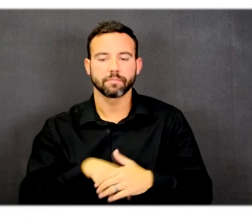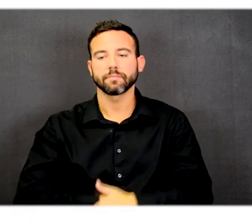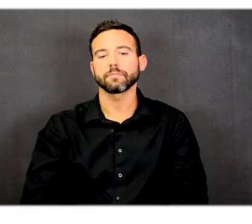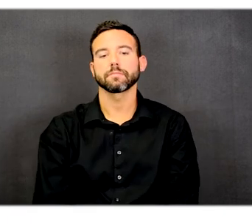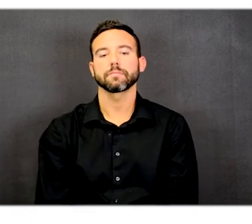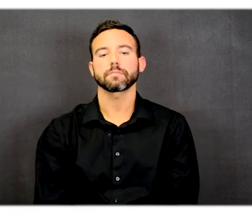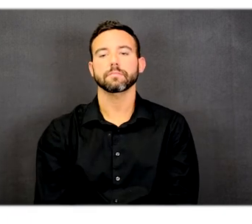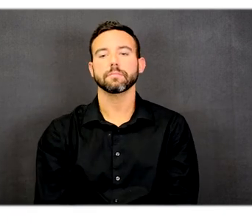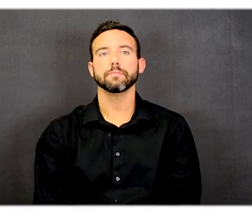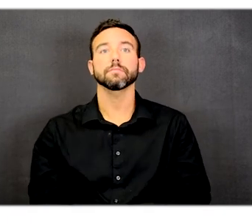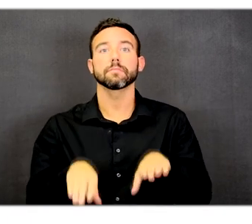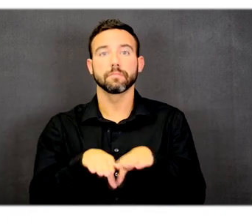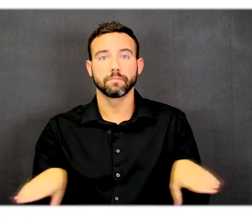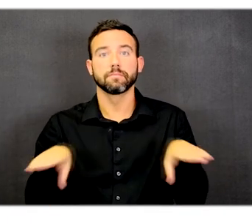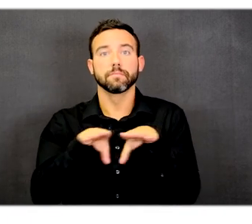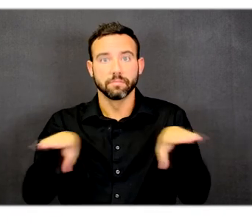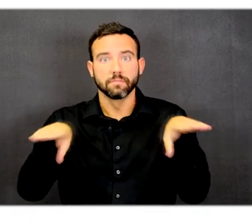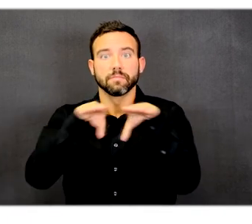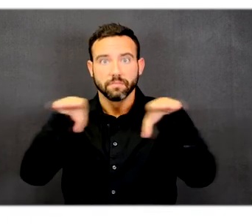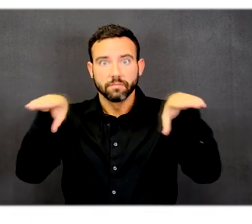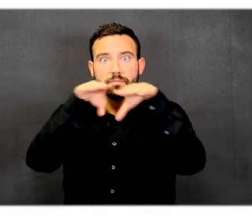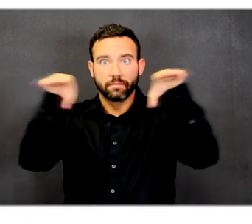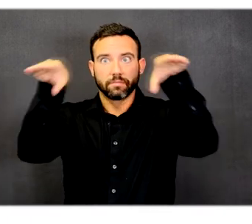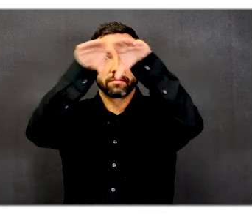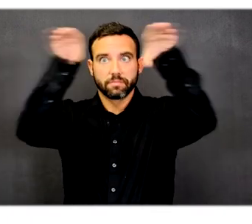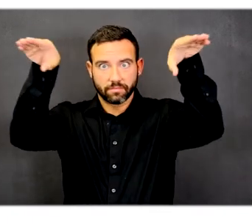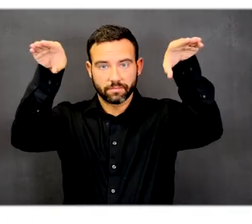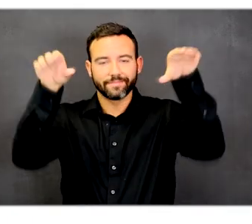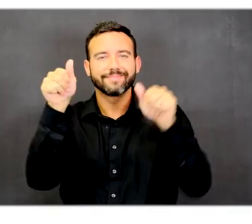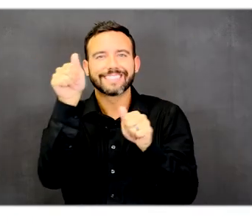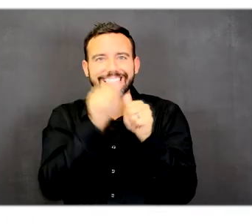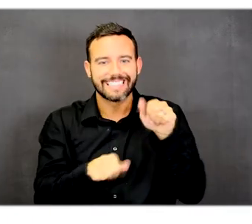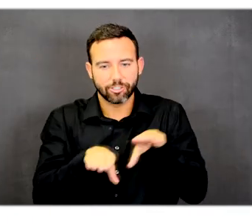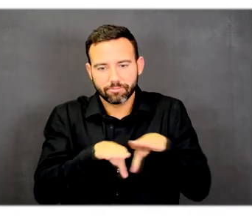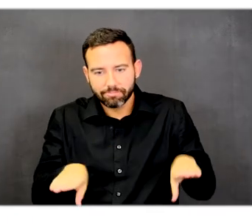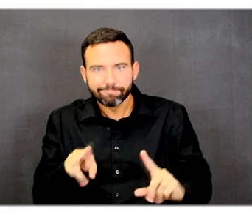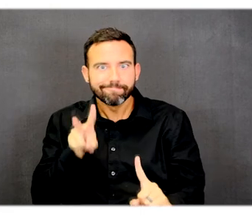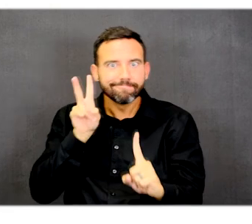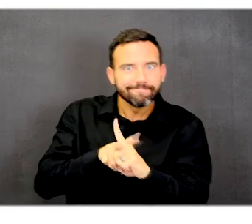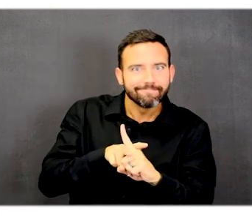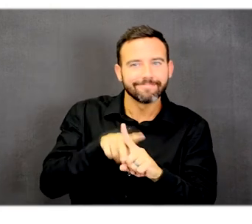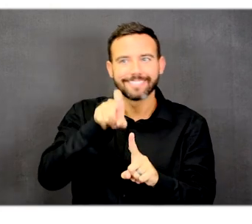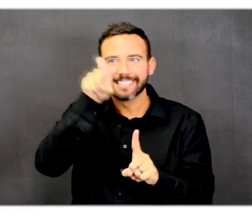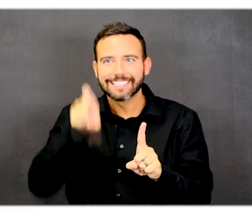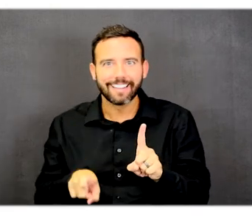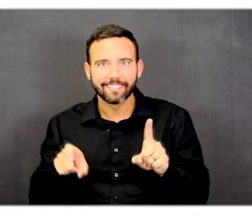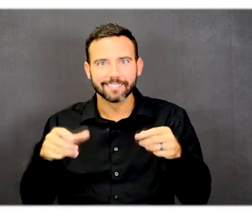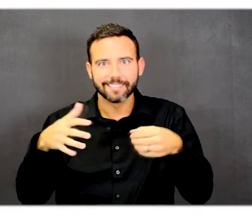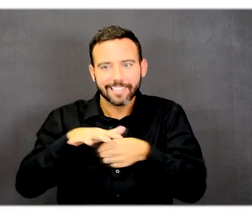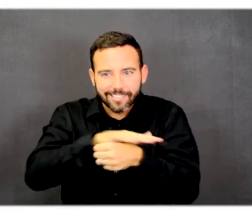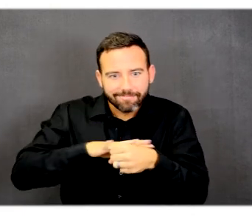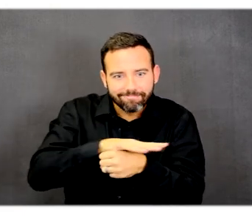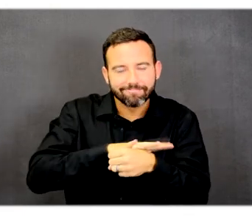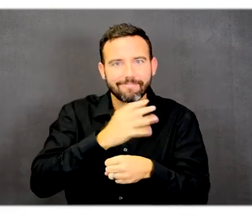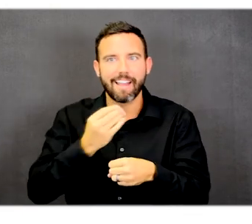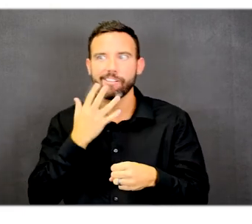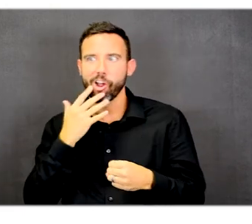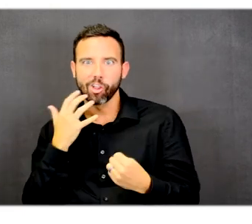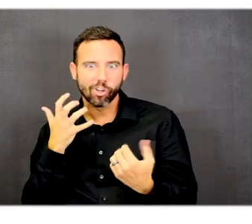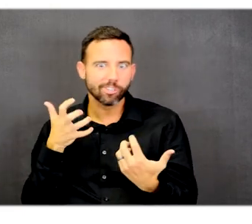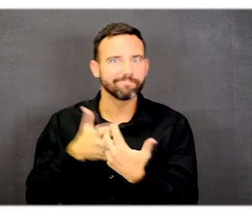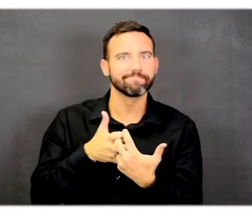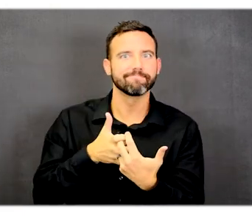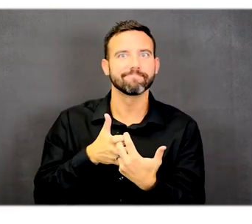Each floor is associated with a Texas region and has a specific color assigned to it, beginning with the carpeting.